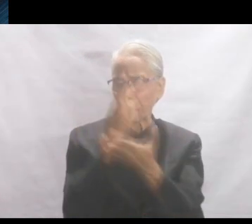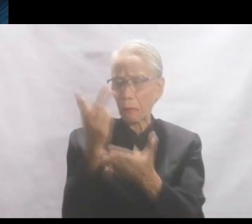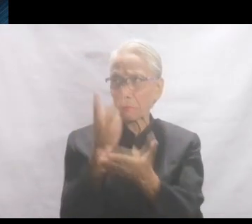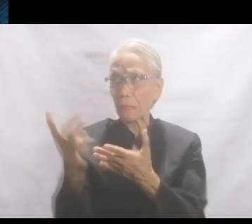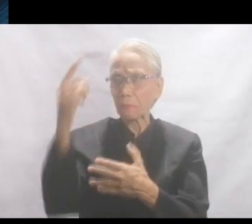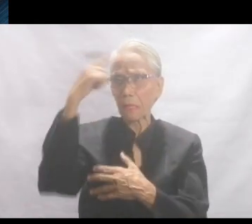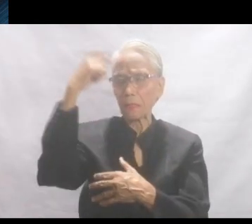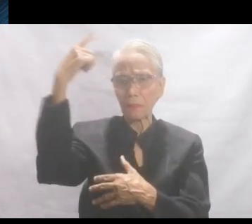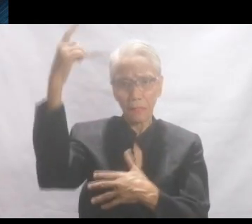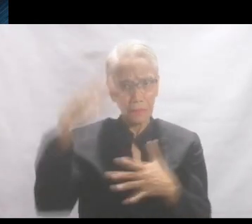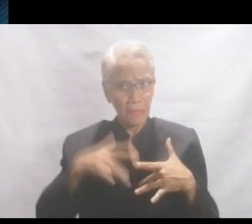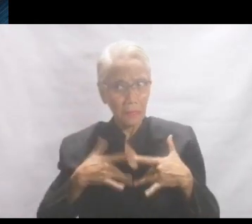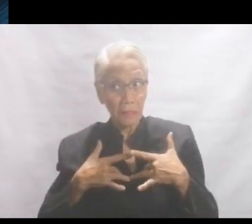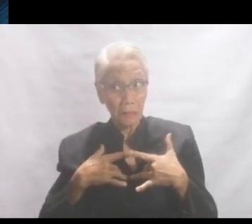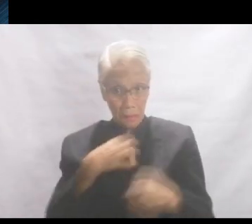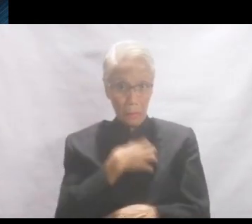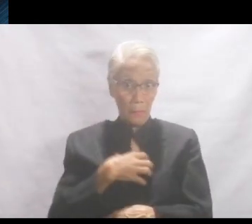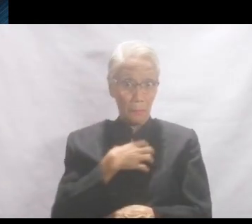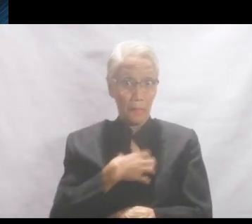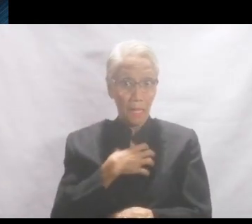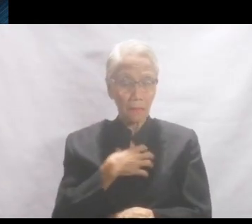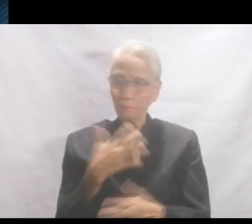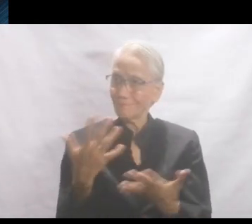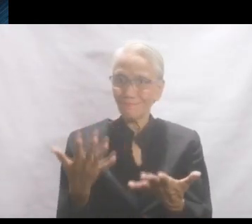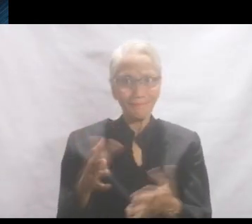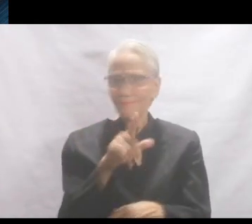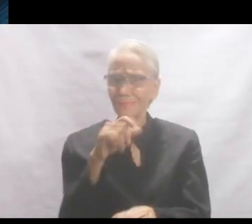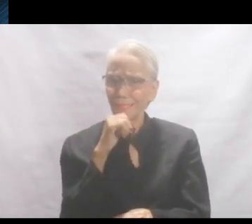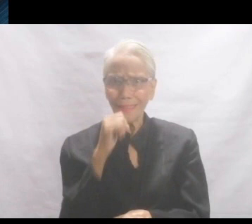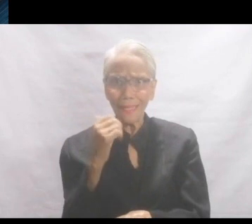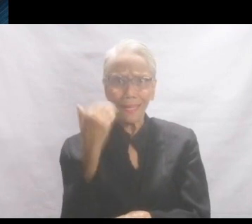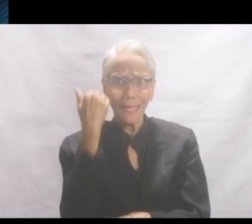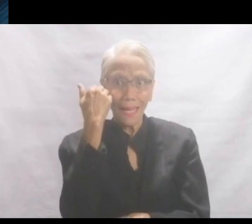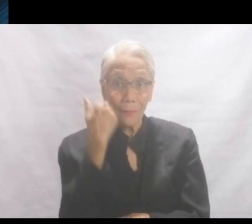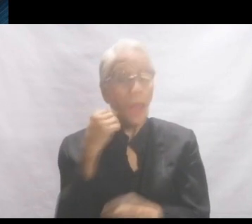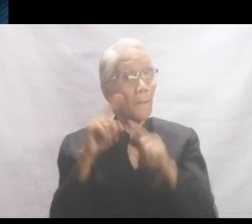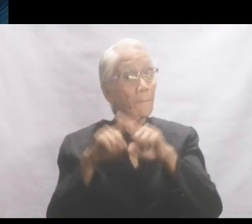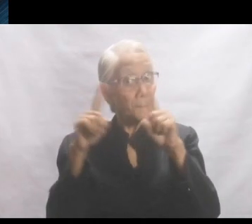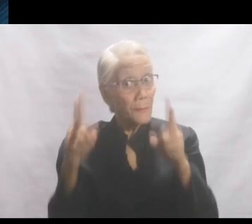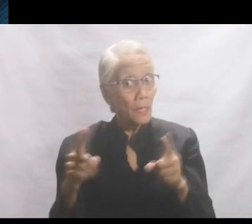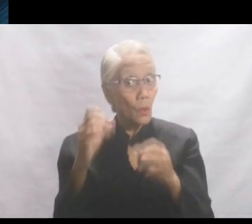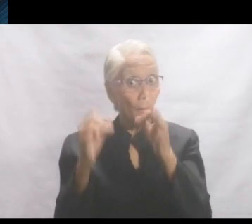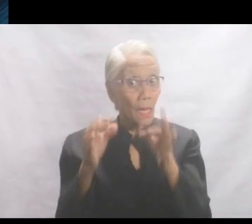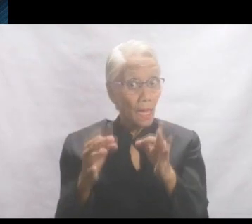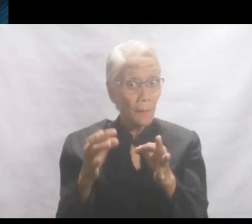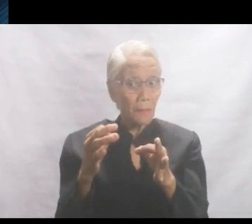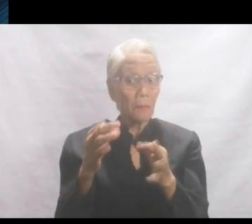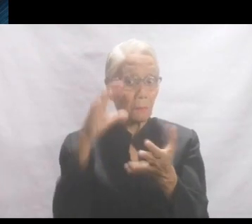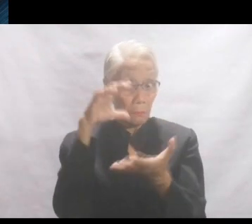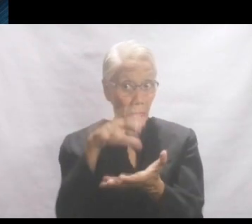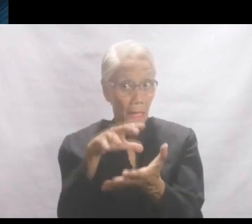life? Complaints? Kapatid, hindi ka kinakapos. Pero, kung pera ang